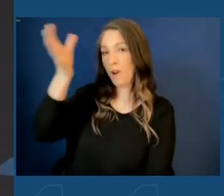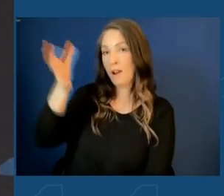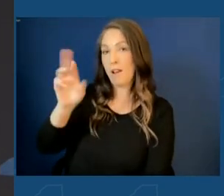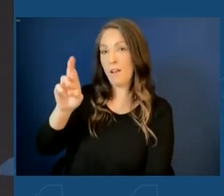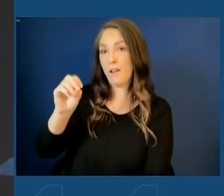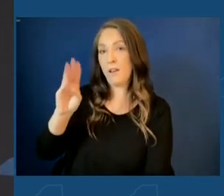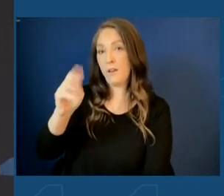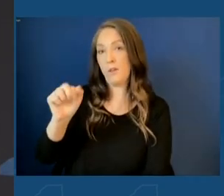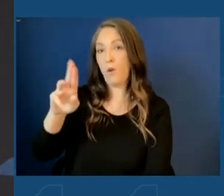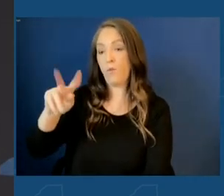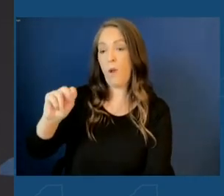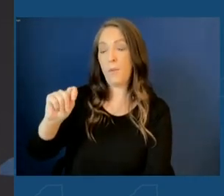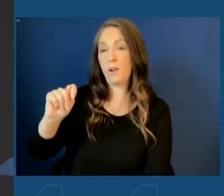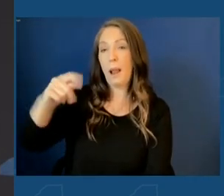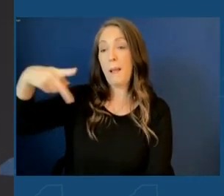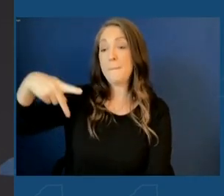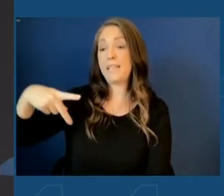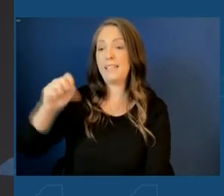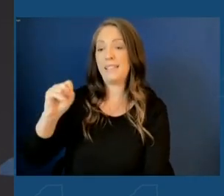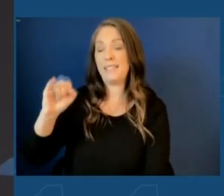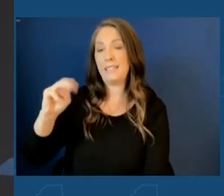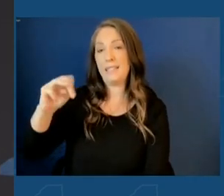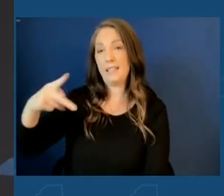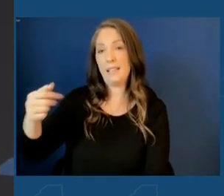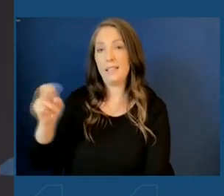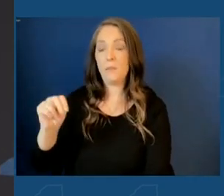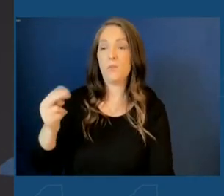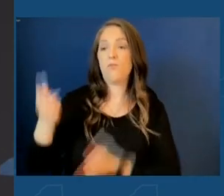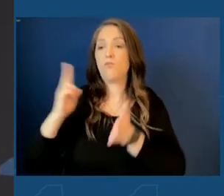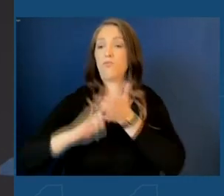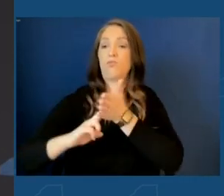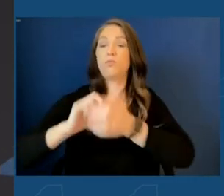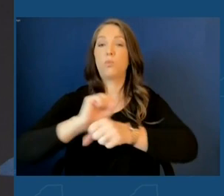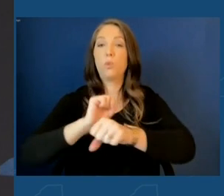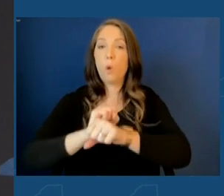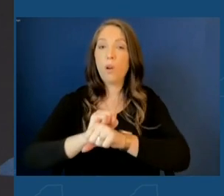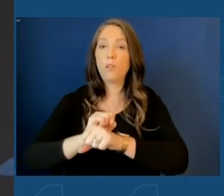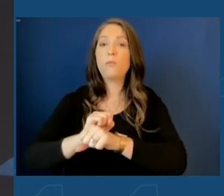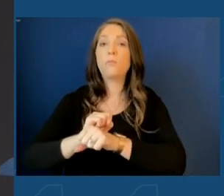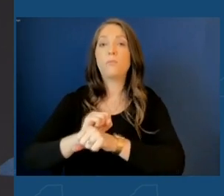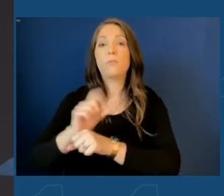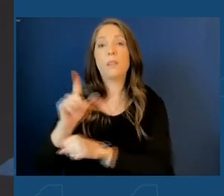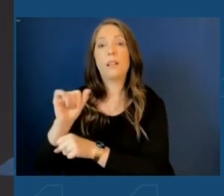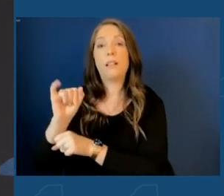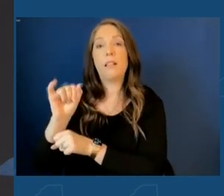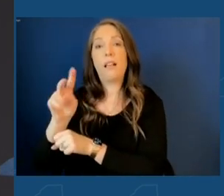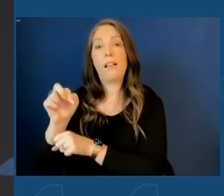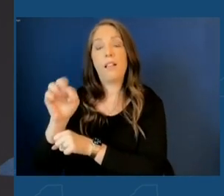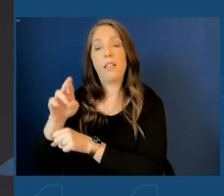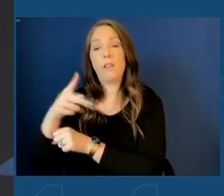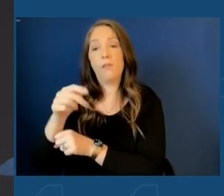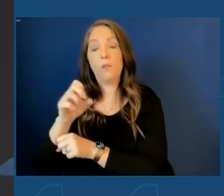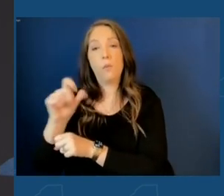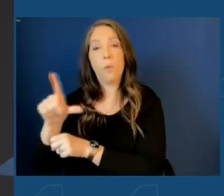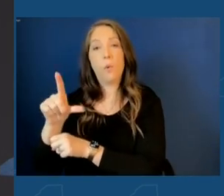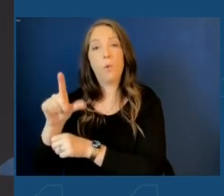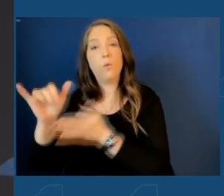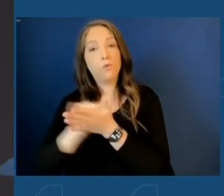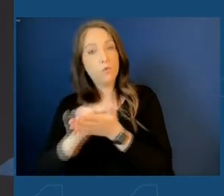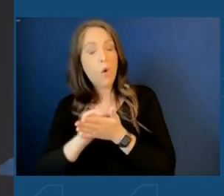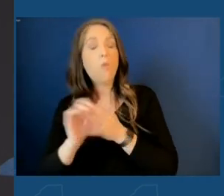Robert P. Simpson, clocked into work in Electronics Park in Liverpool, New York, going to work for GE